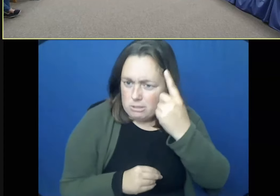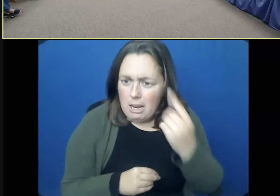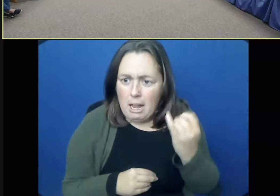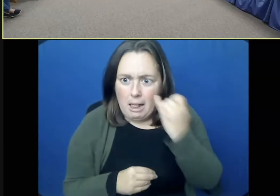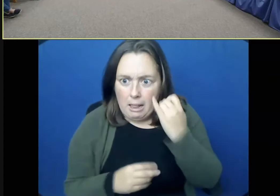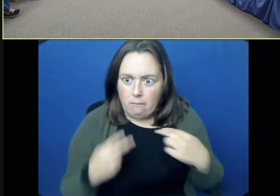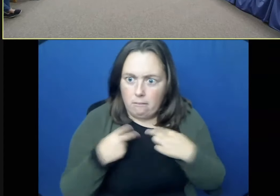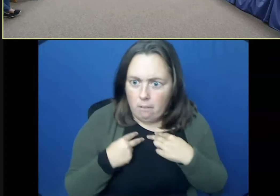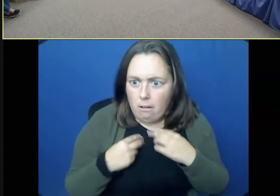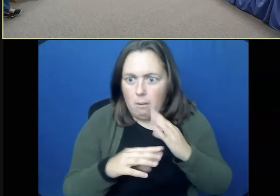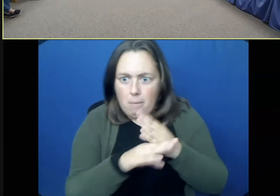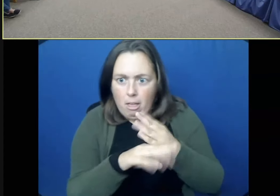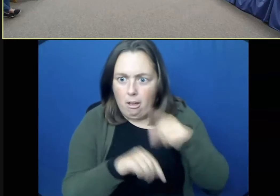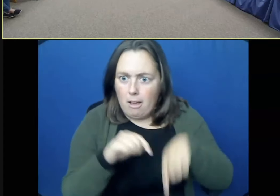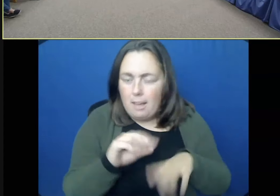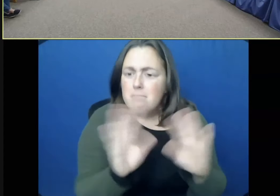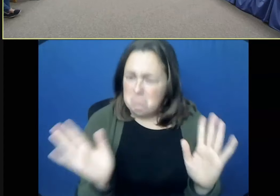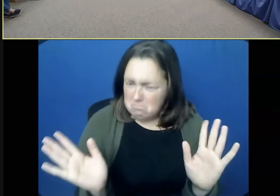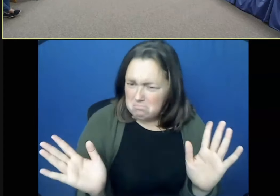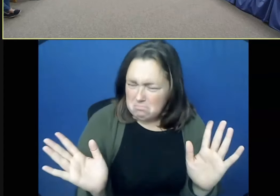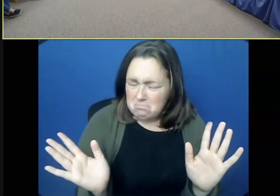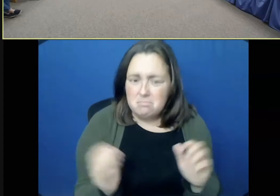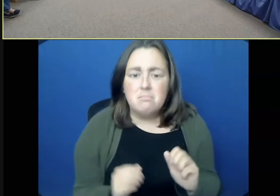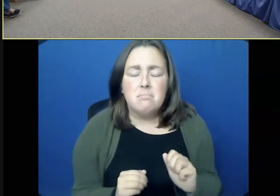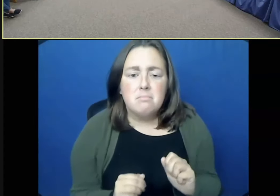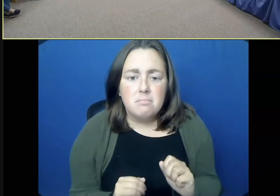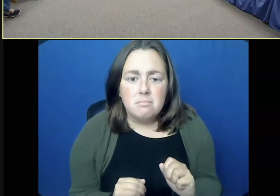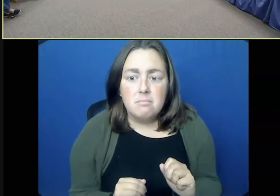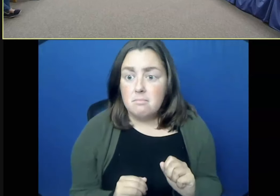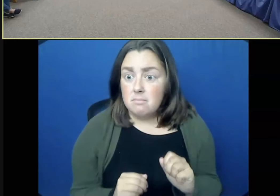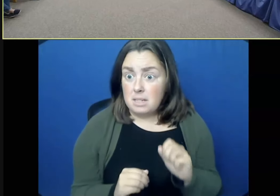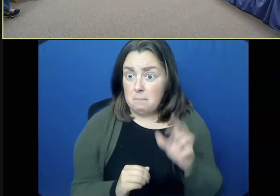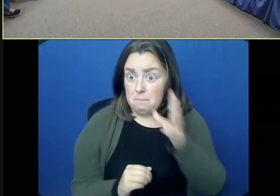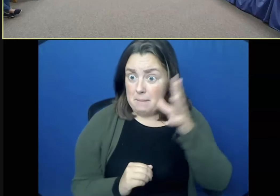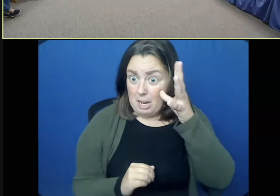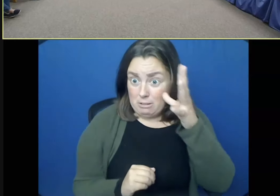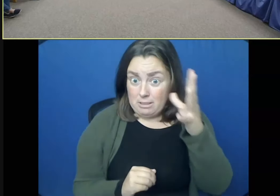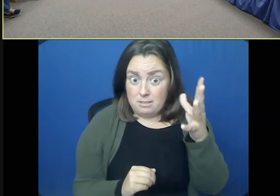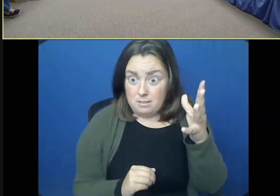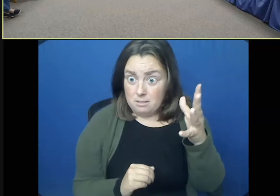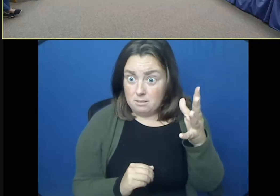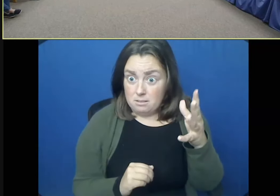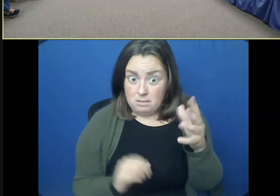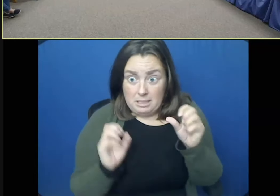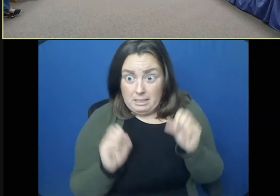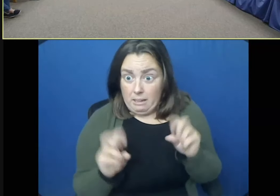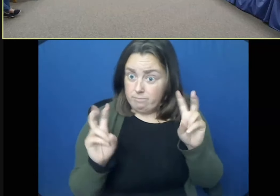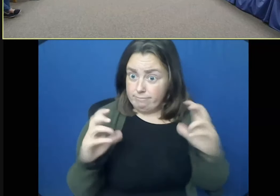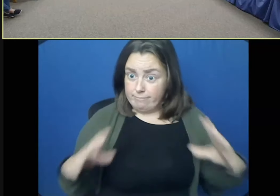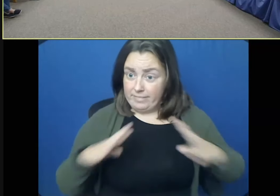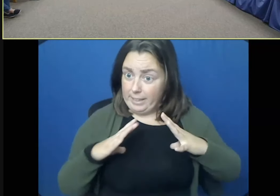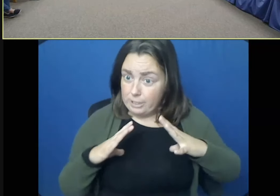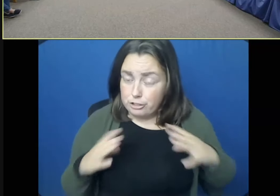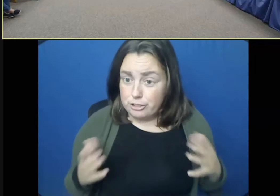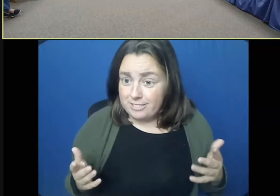somebody would drive that way. Parents, can you take the kids out for vacation? If you really think it's unsafe, you can make that decision as well.